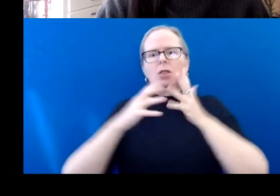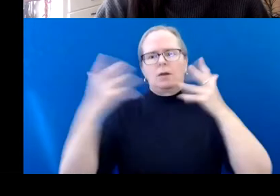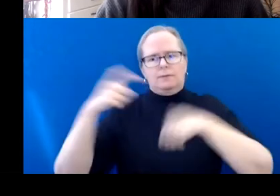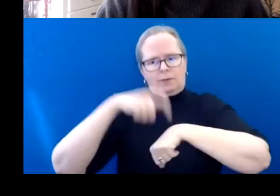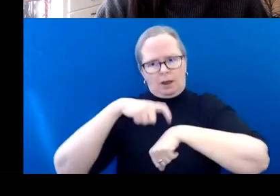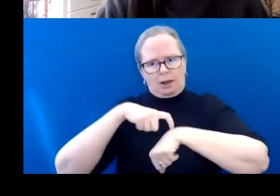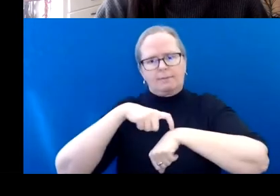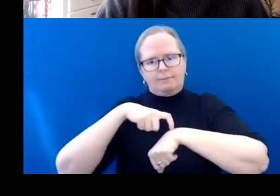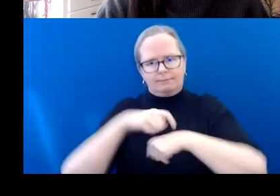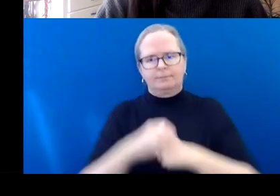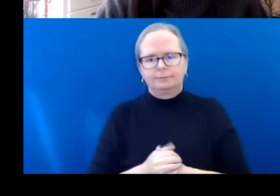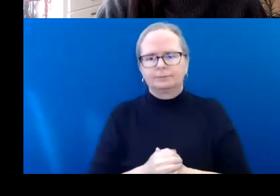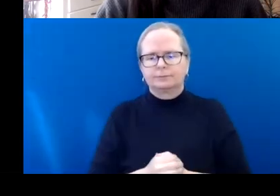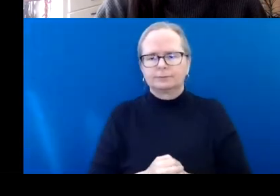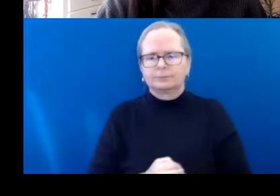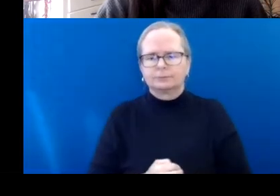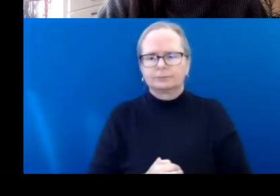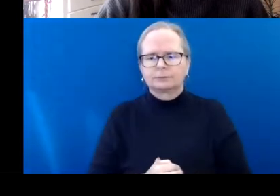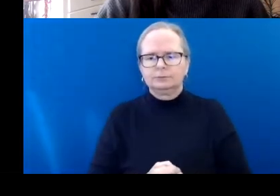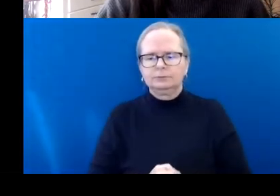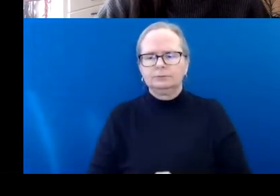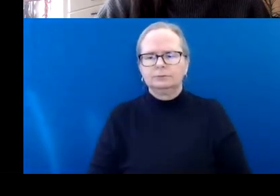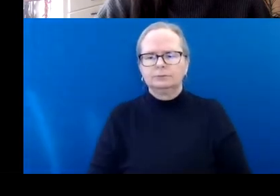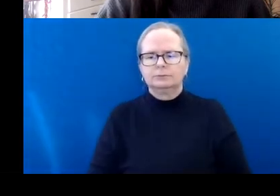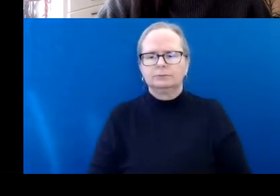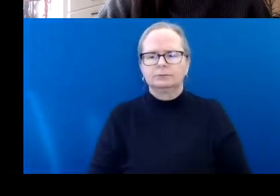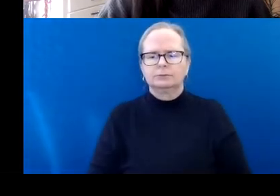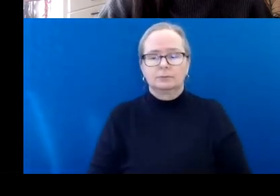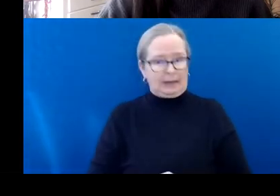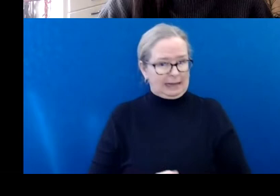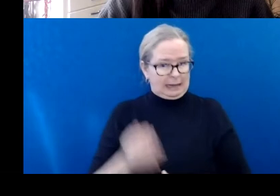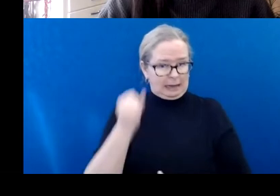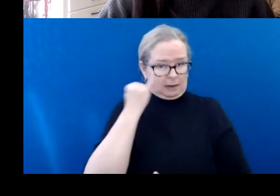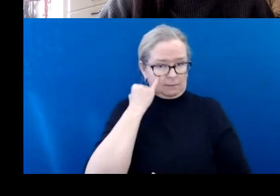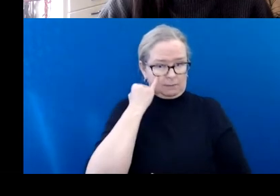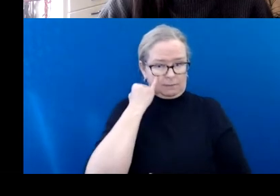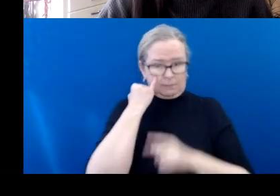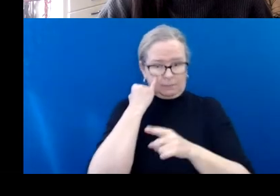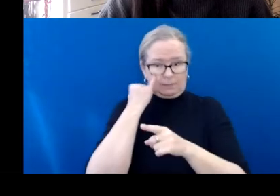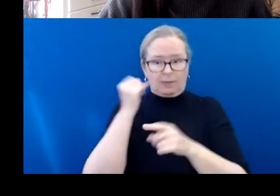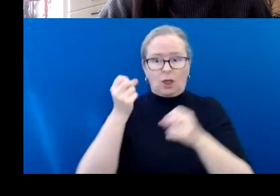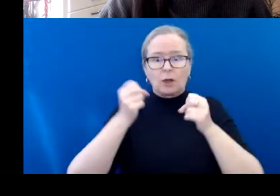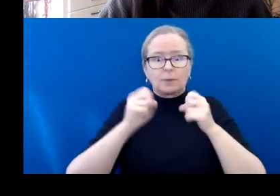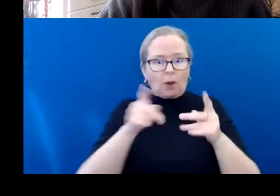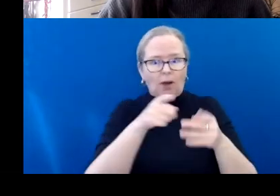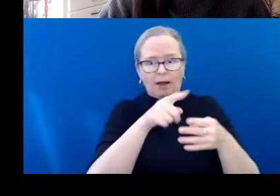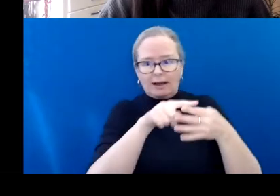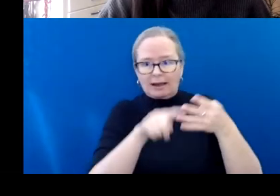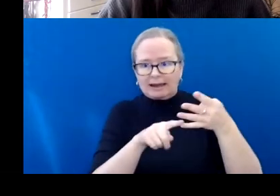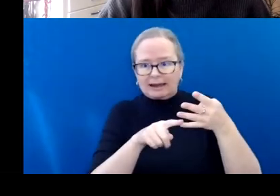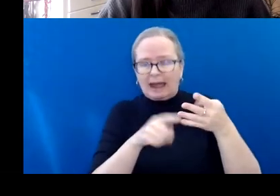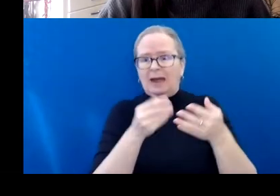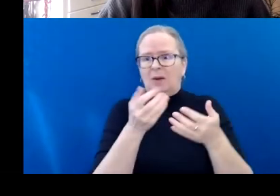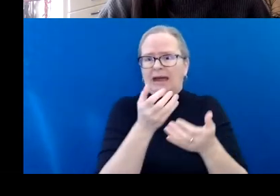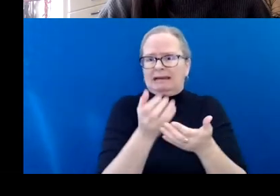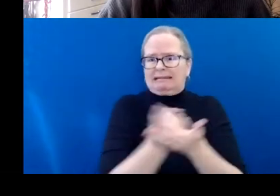So if you do have an activity or opportunity that must be paid for well ahead of when the actual opportunity will